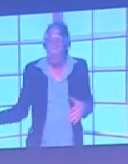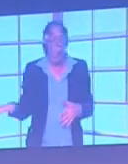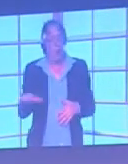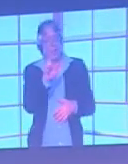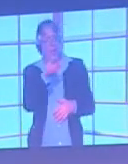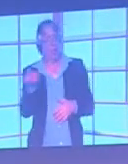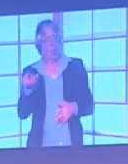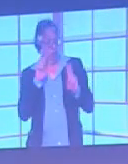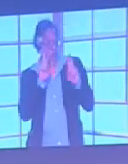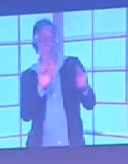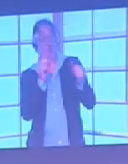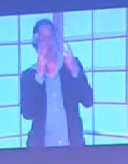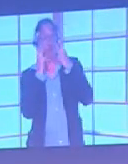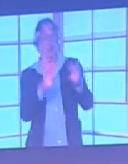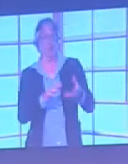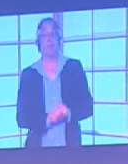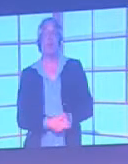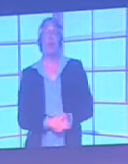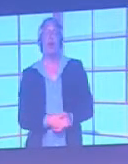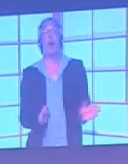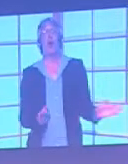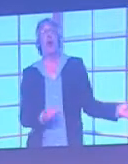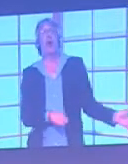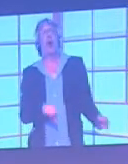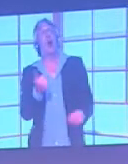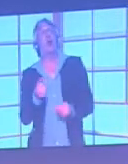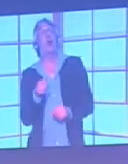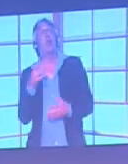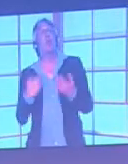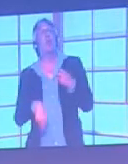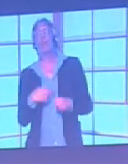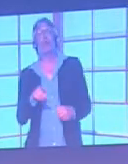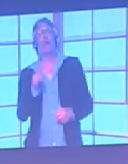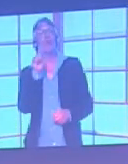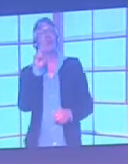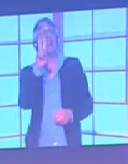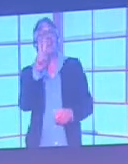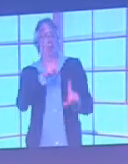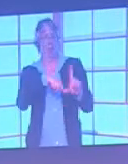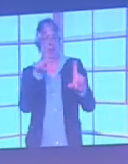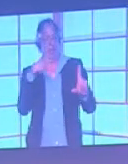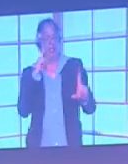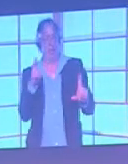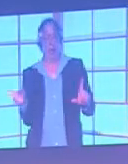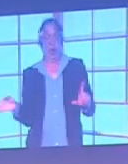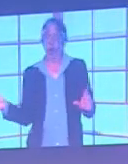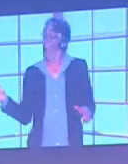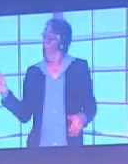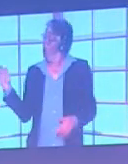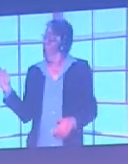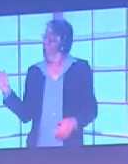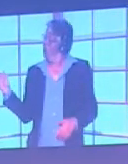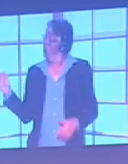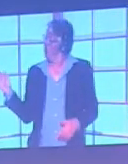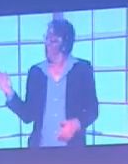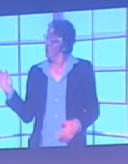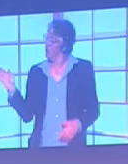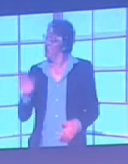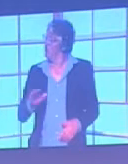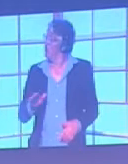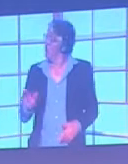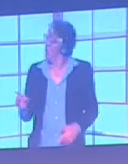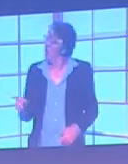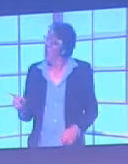TV graphics are another problem. You can see on the right how the red information on the left has completely disappeared.